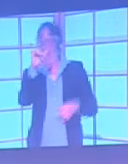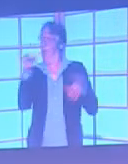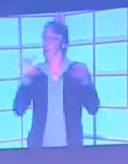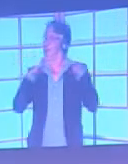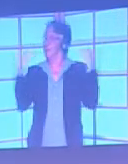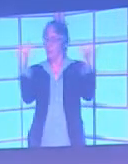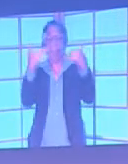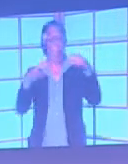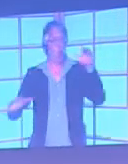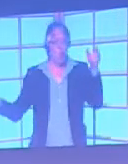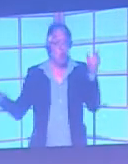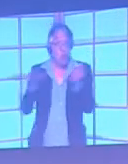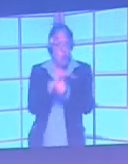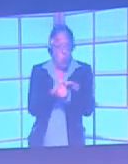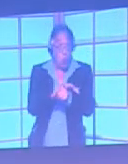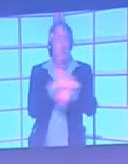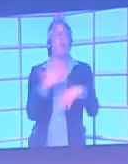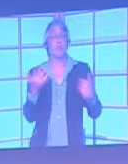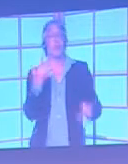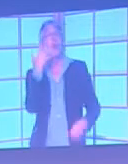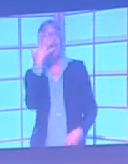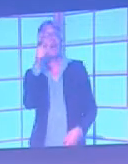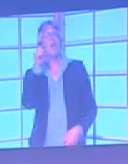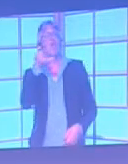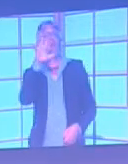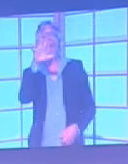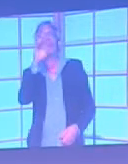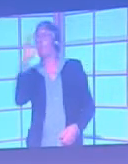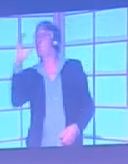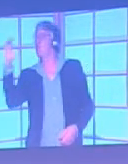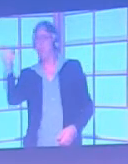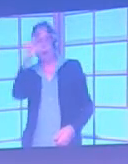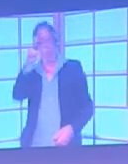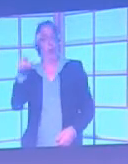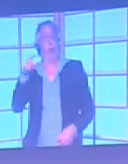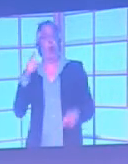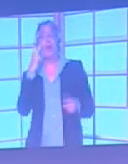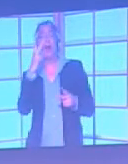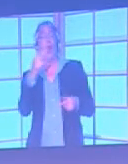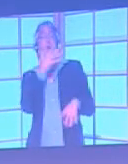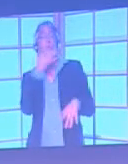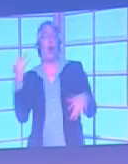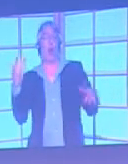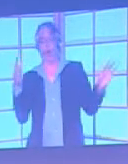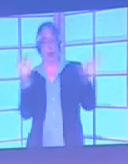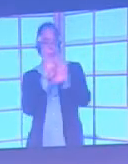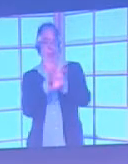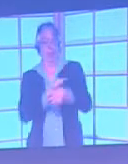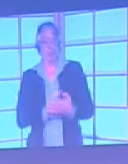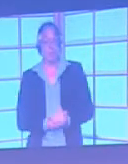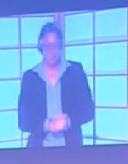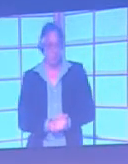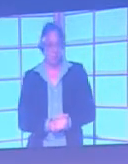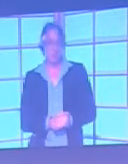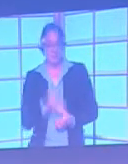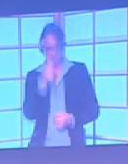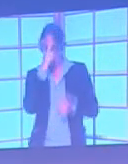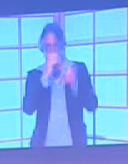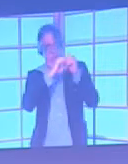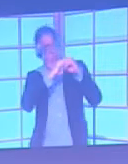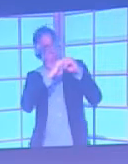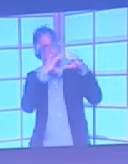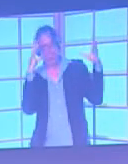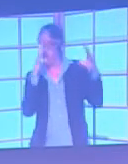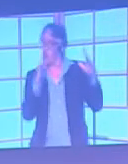see just how many people that represents, and you can apply the same pro-rata ratio to any football stadia,